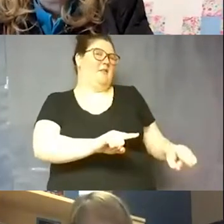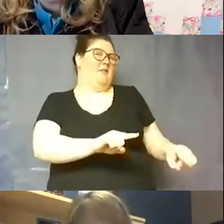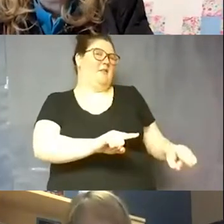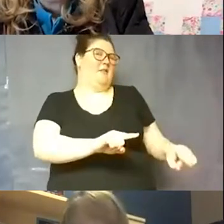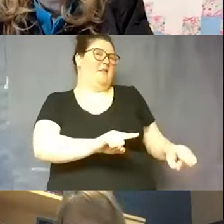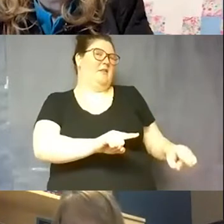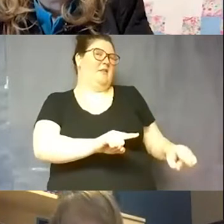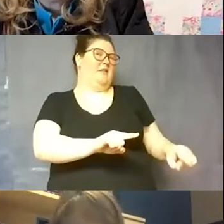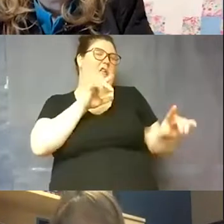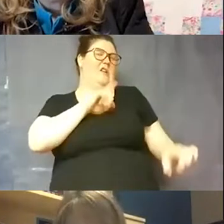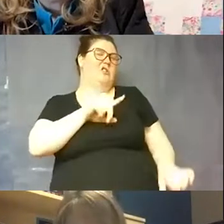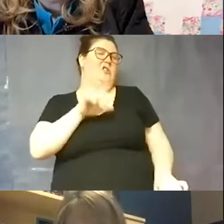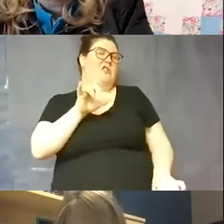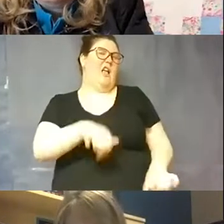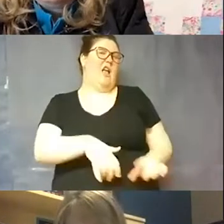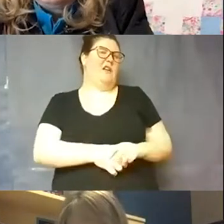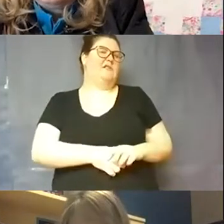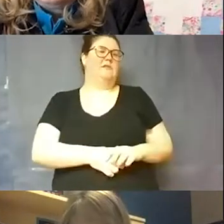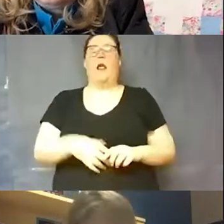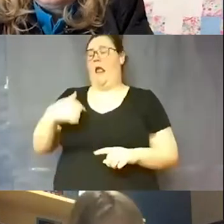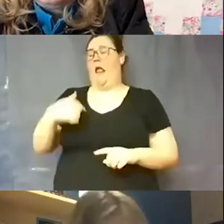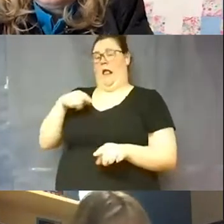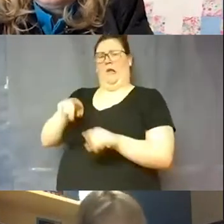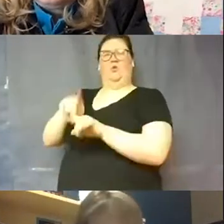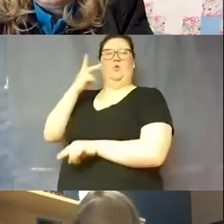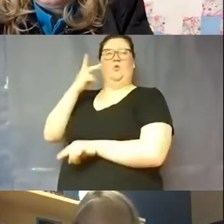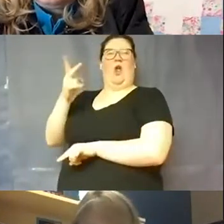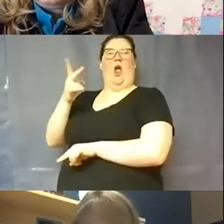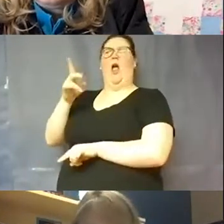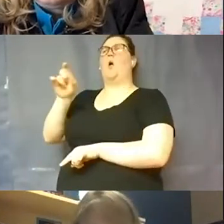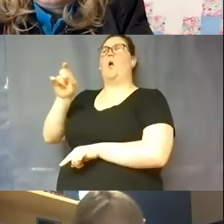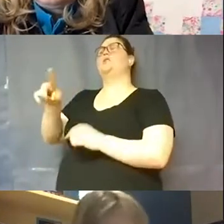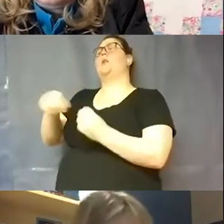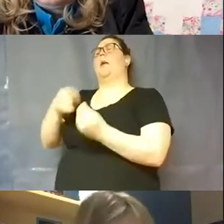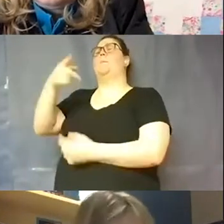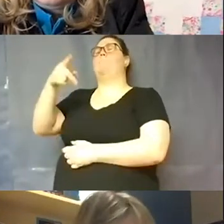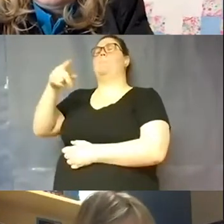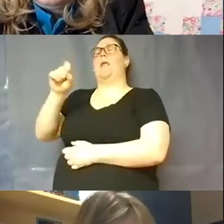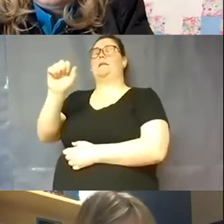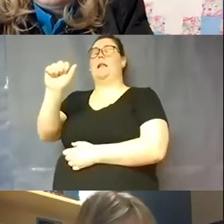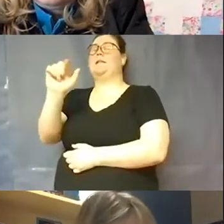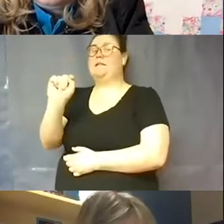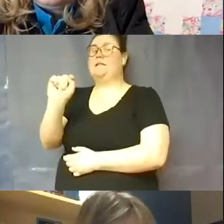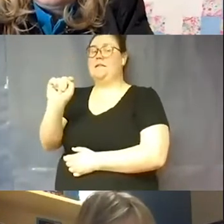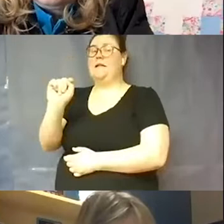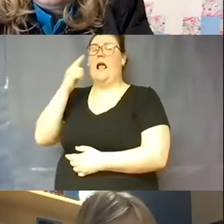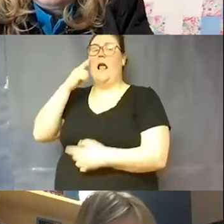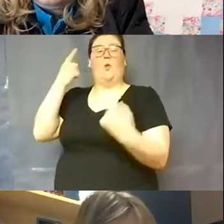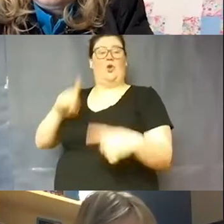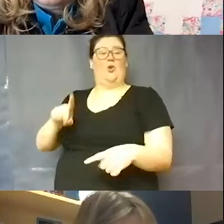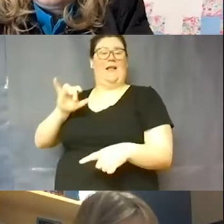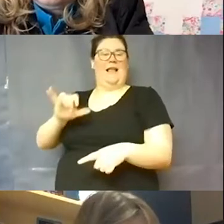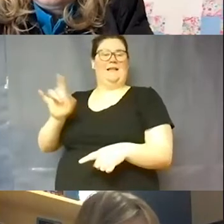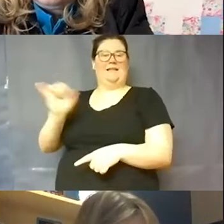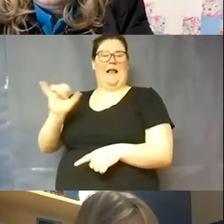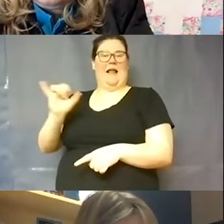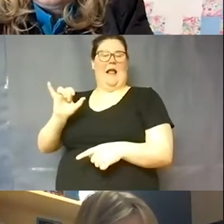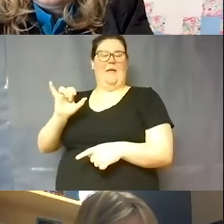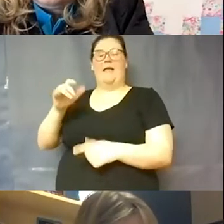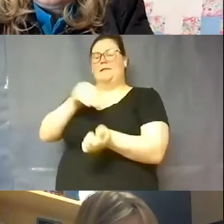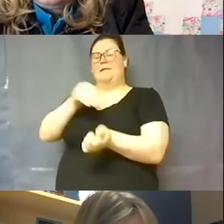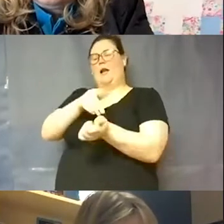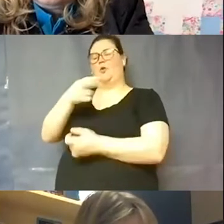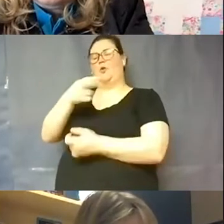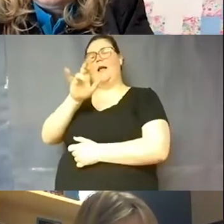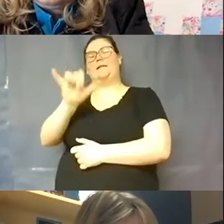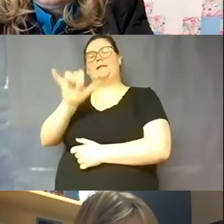And I also saw the same was a question about the PSAT and I would agree that's the same as what Dr. Presley just said